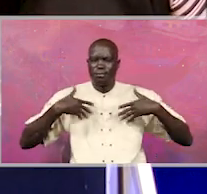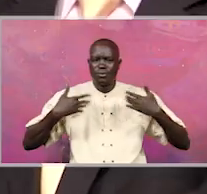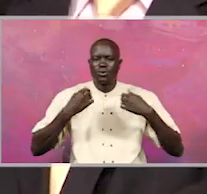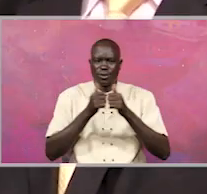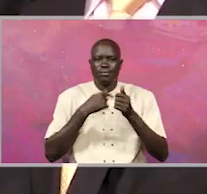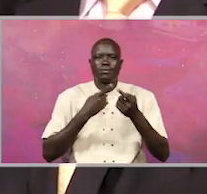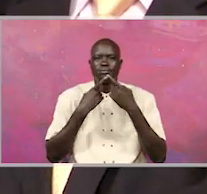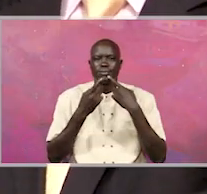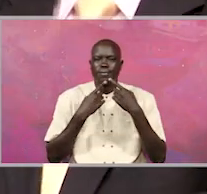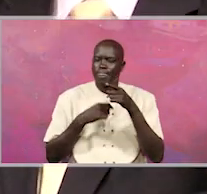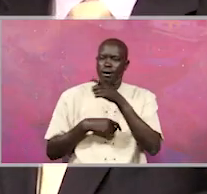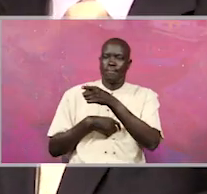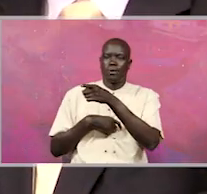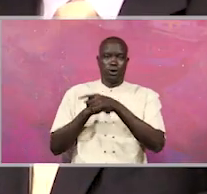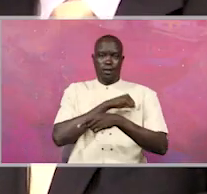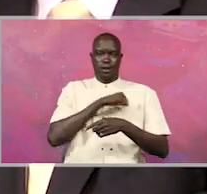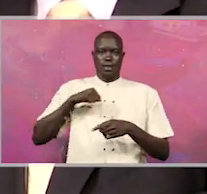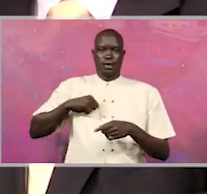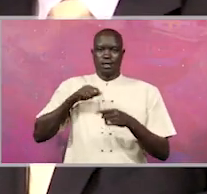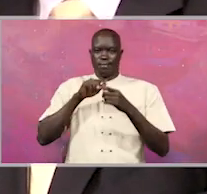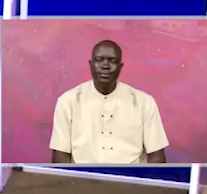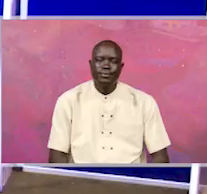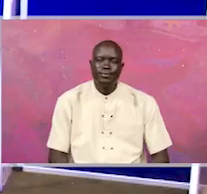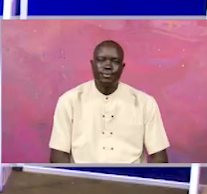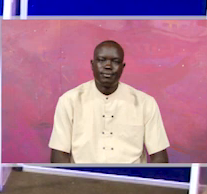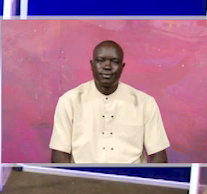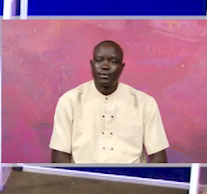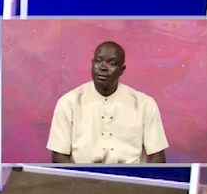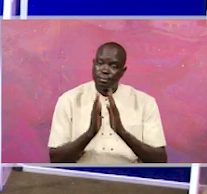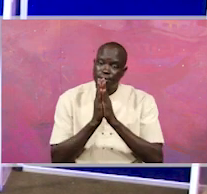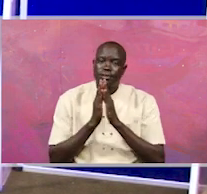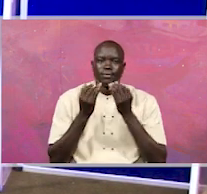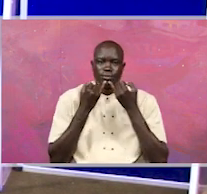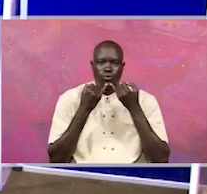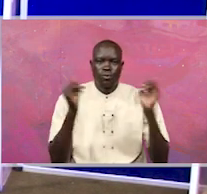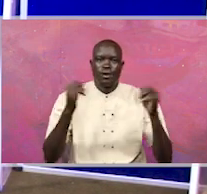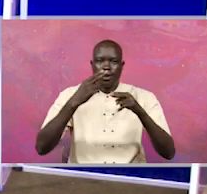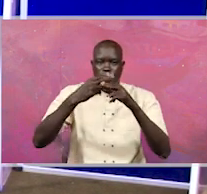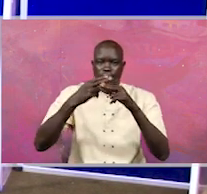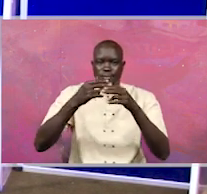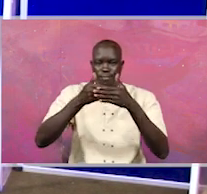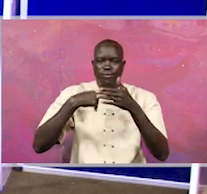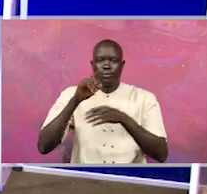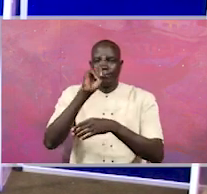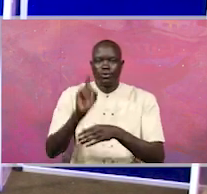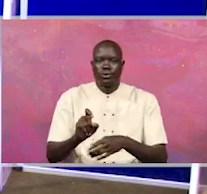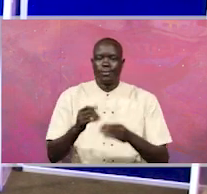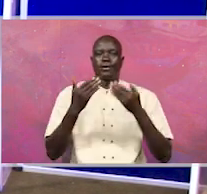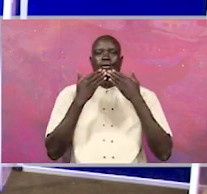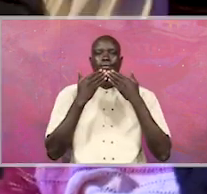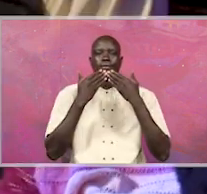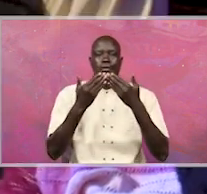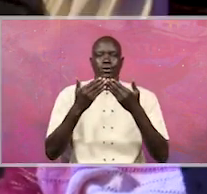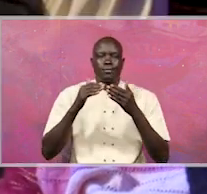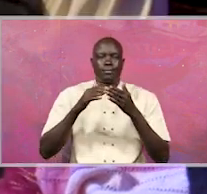The lady is seated right there in a checkered dress. Please tell us your name before you ask your question. Thank you very